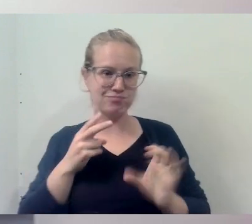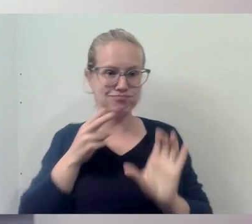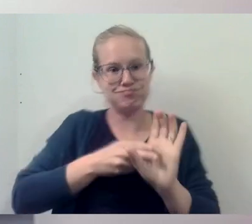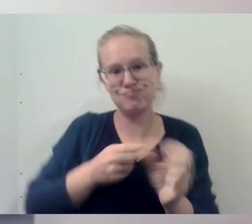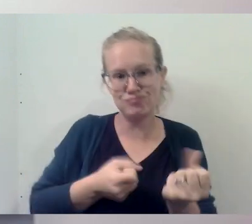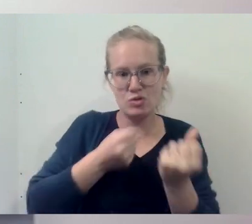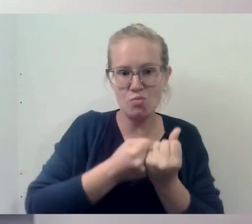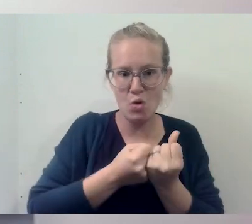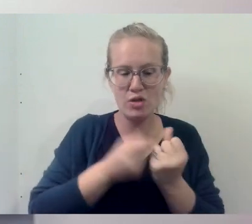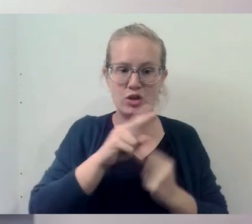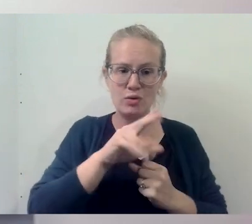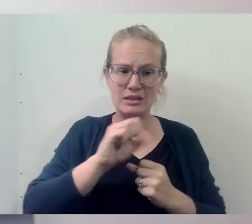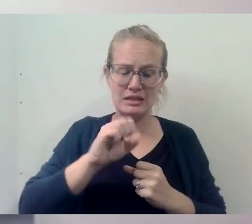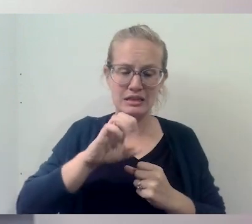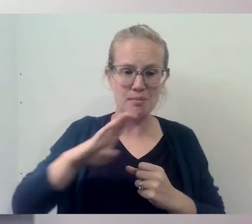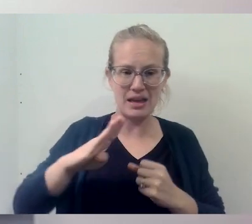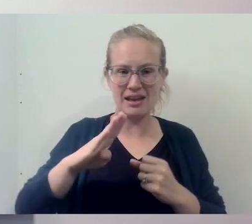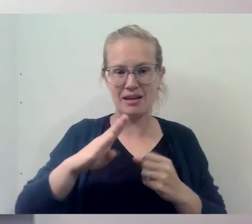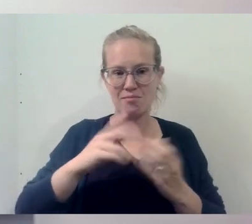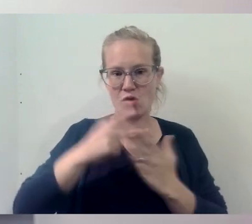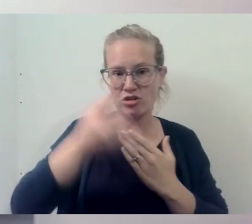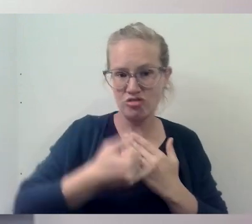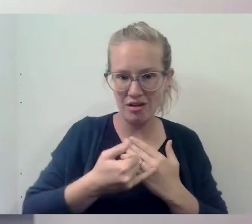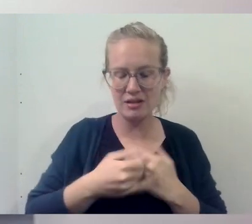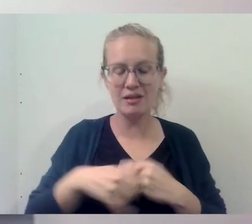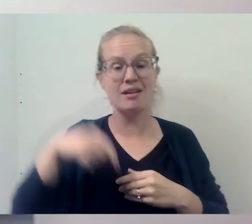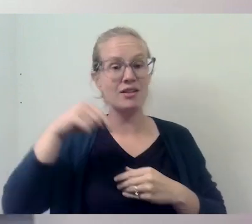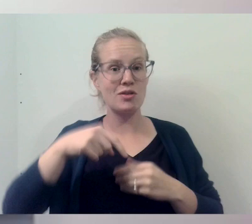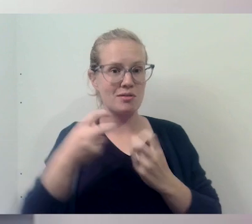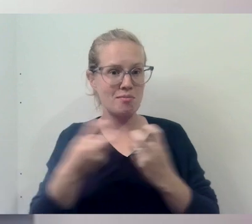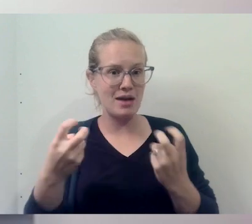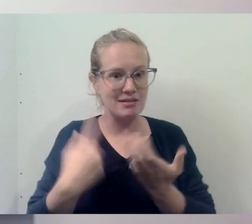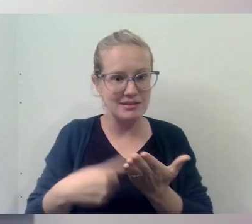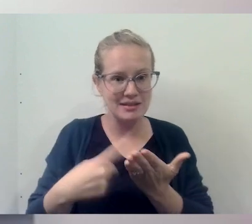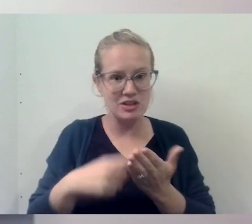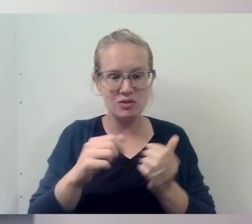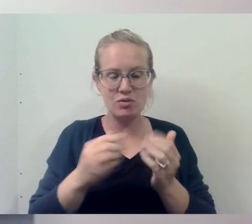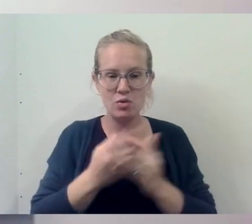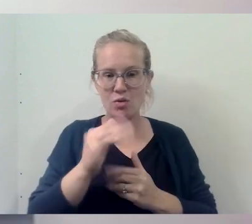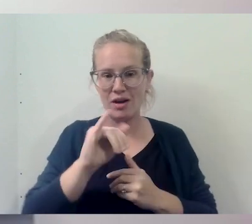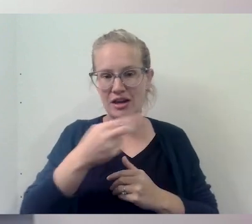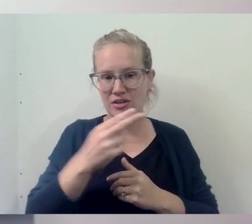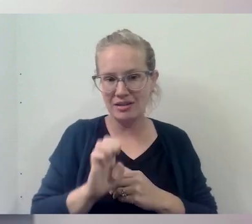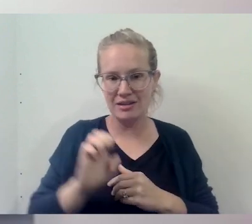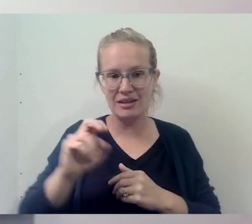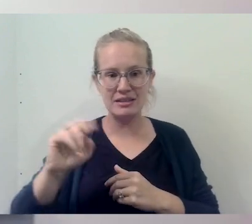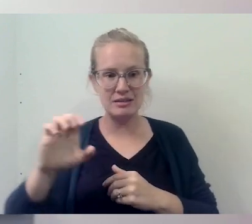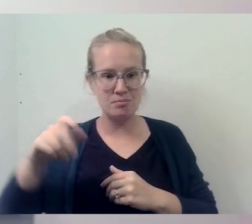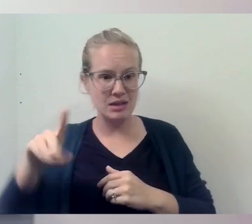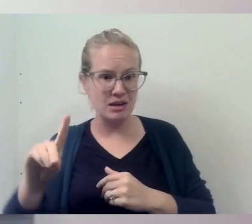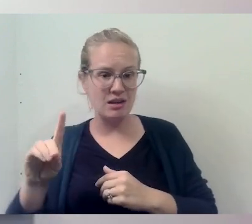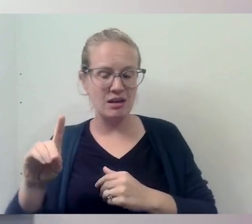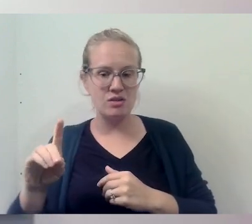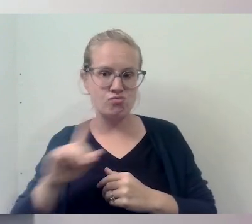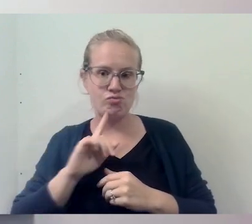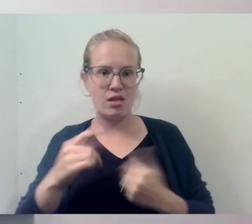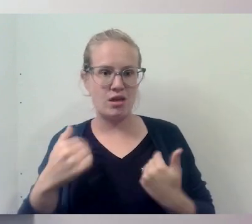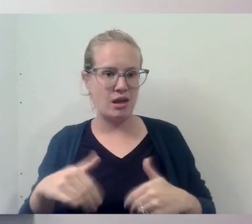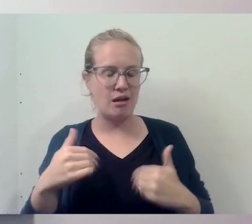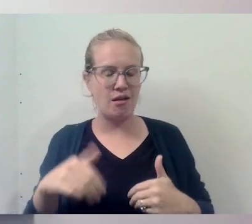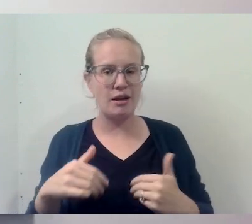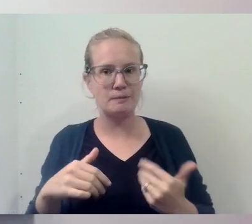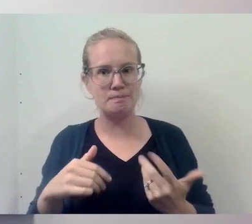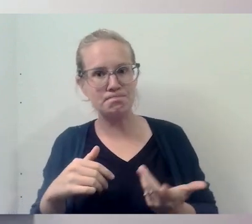discussion organized by the IHG and NGPD is really